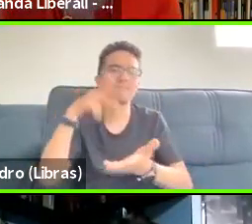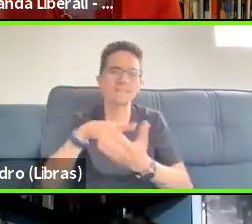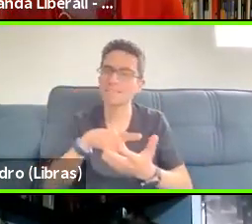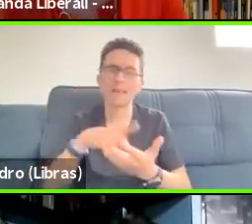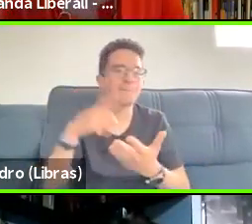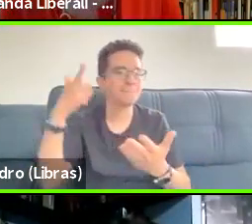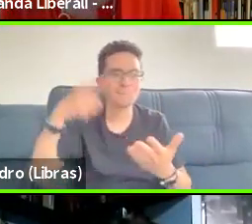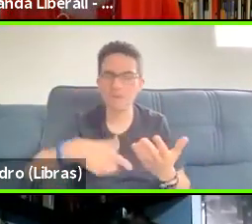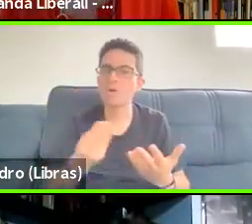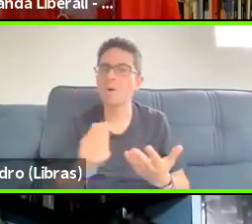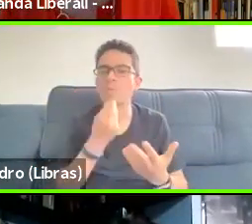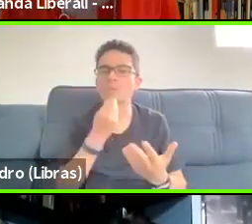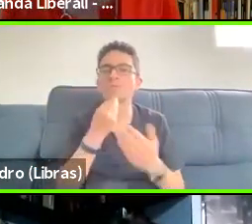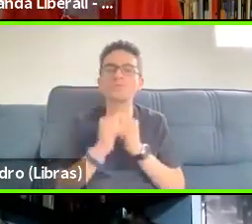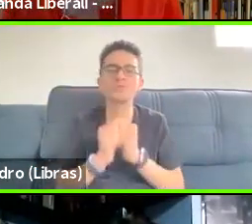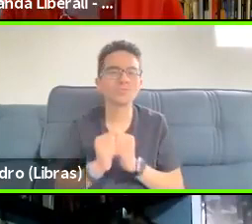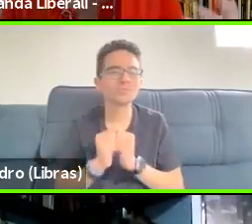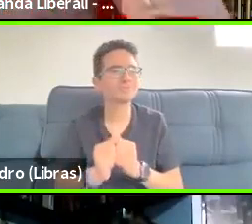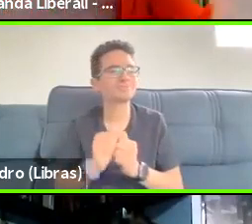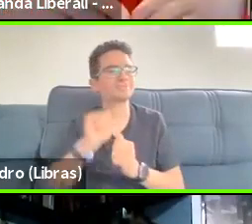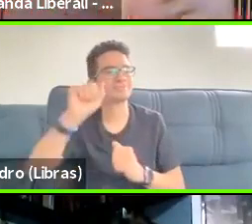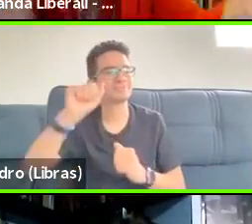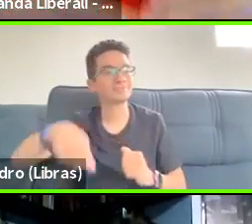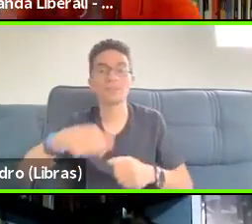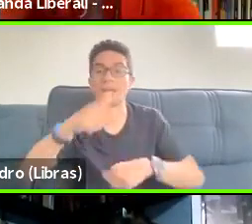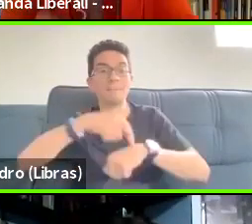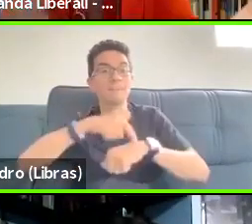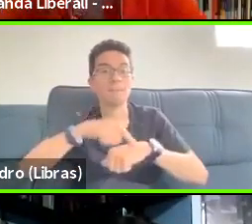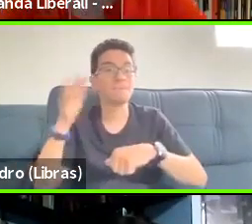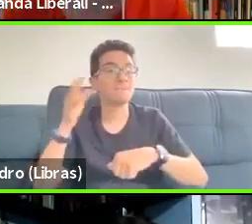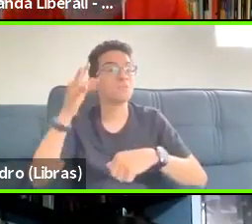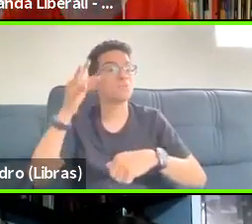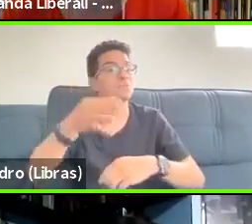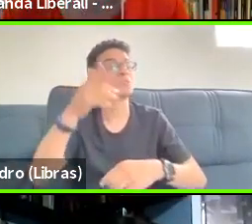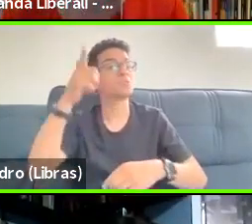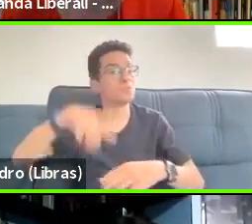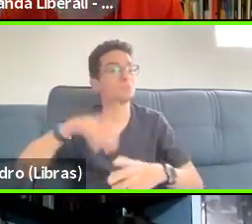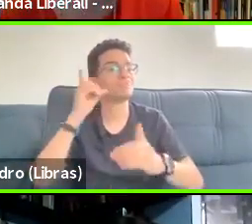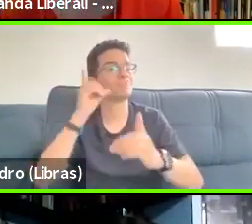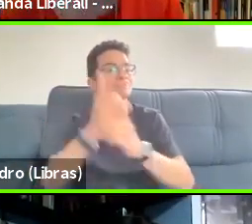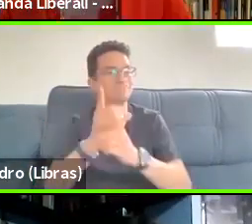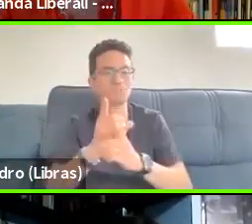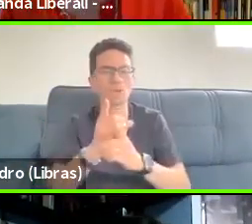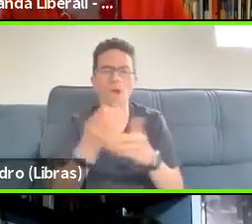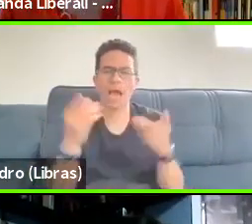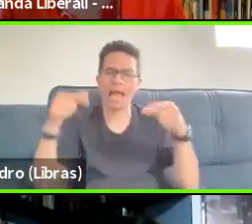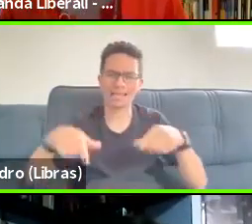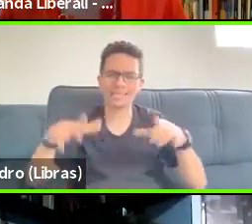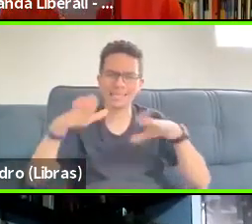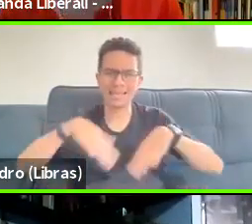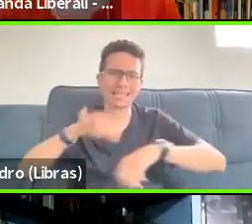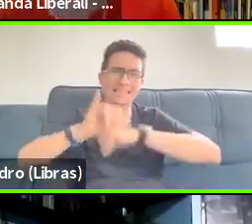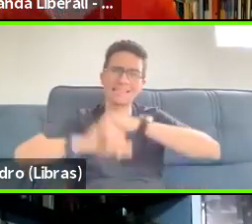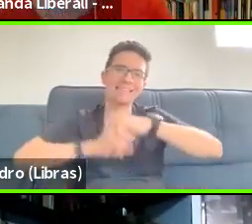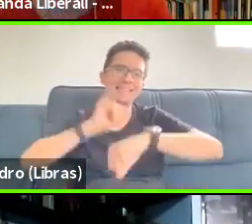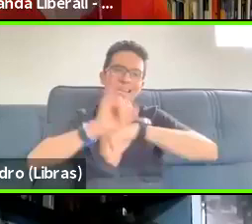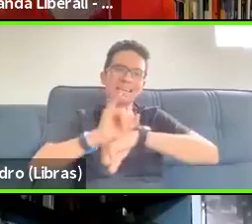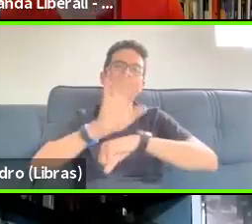sometime in the future, not only through this media, but also here in Brazil.